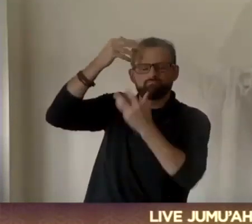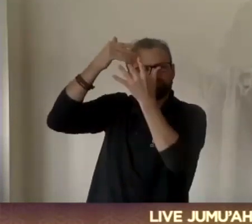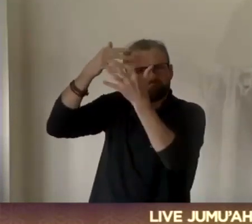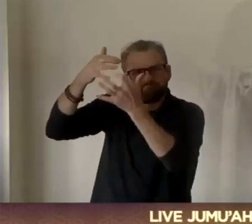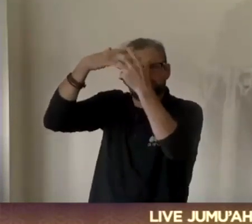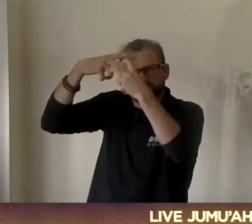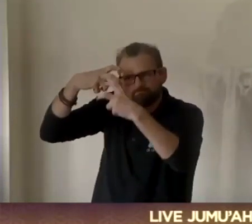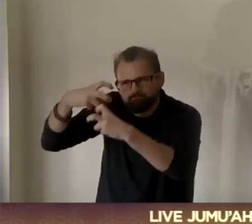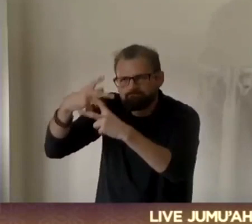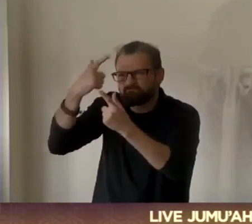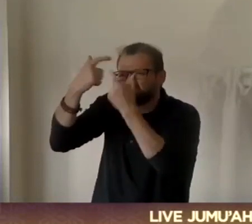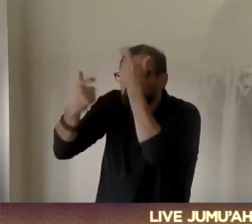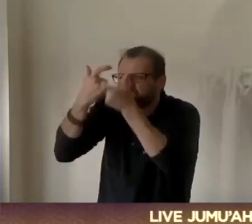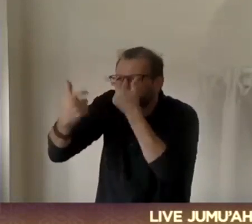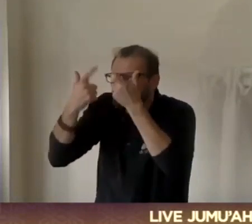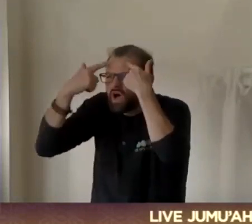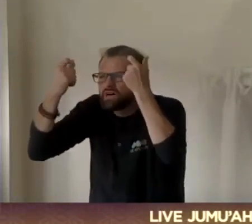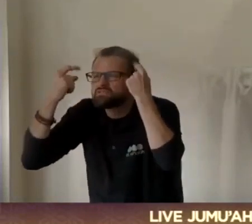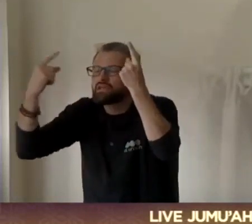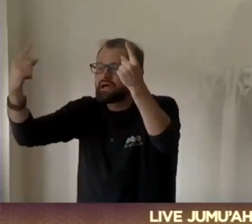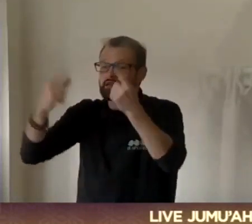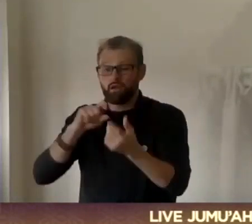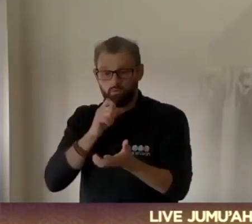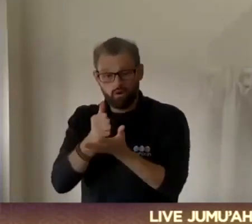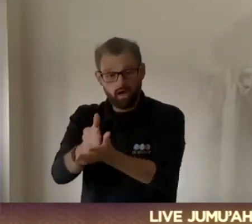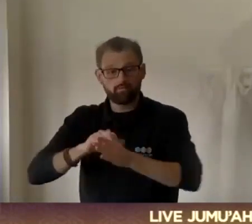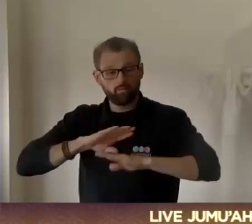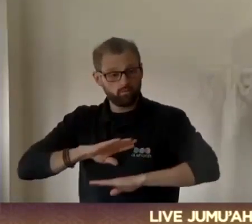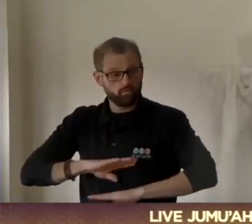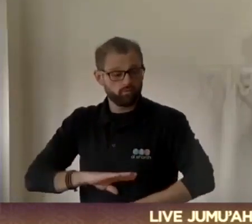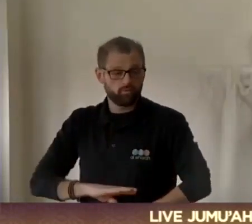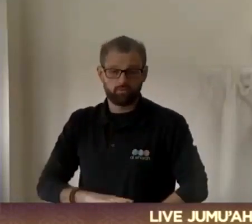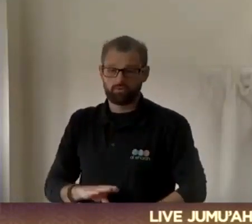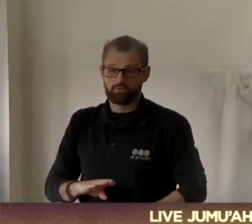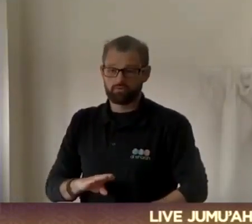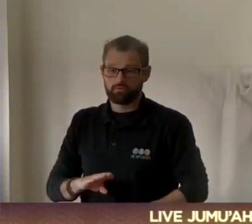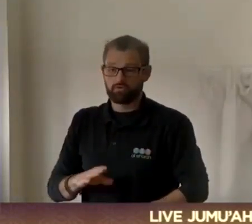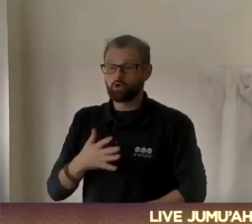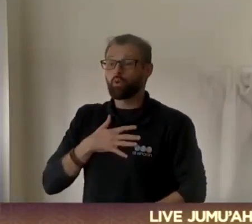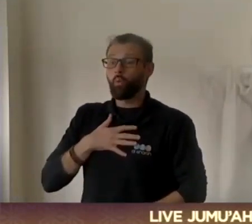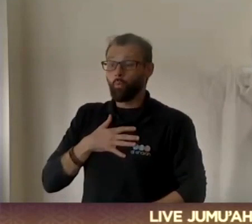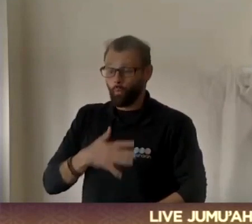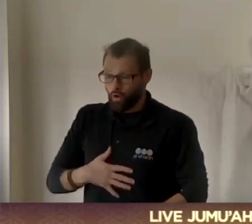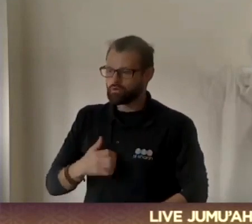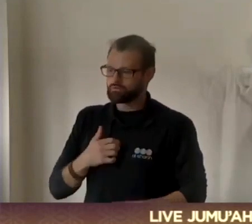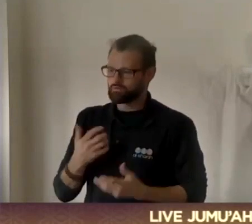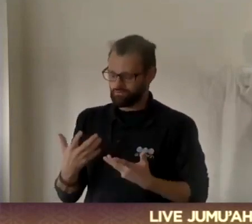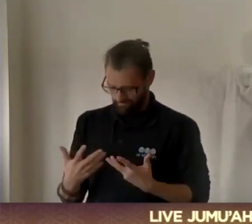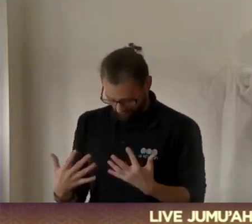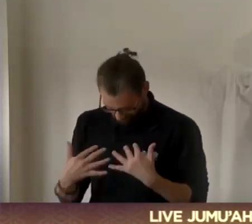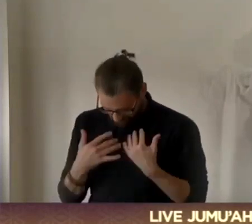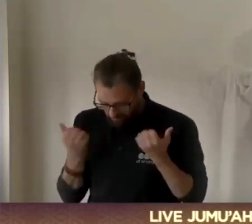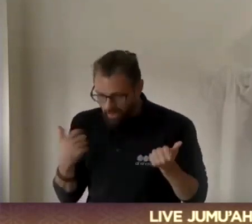into it, to try to understand it, it will calm you down. If you would like the contentment and the peace,